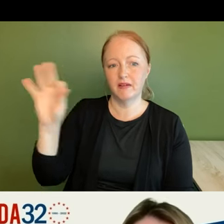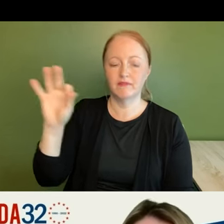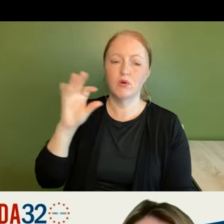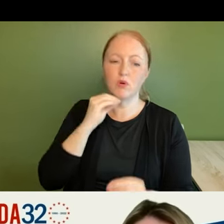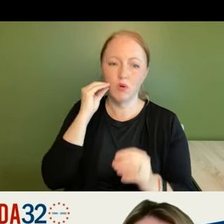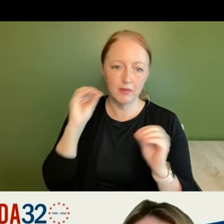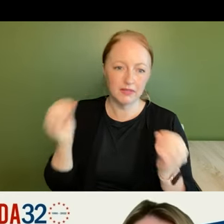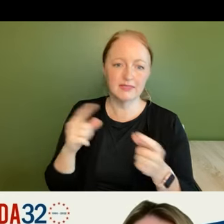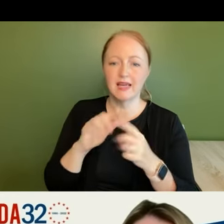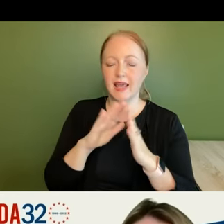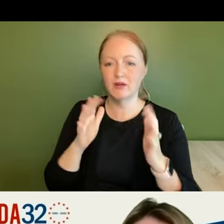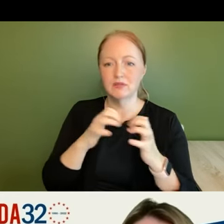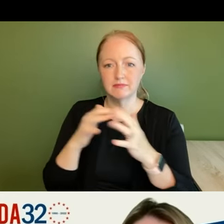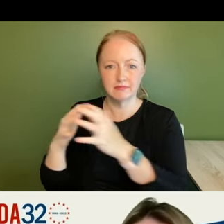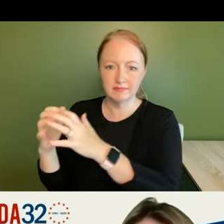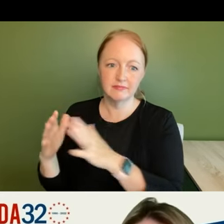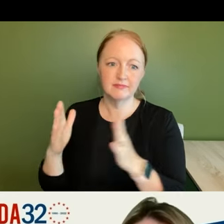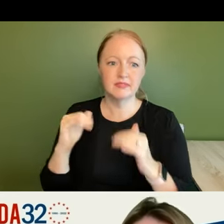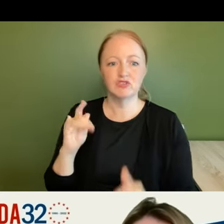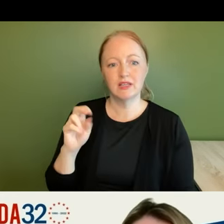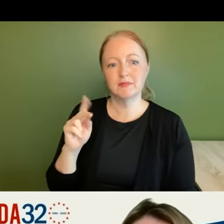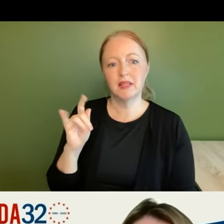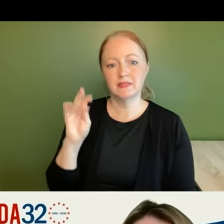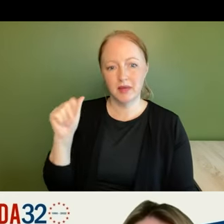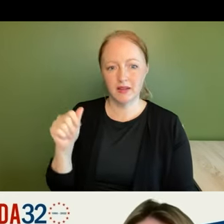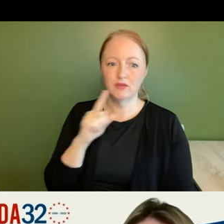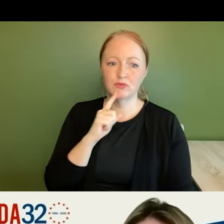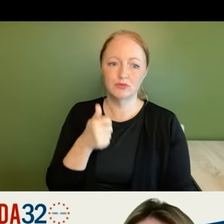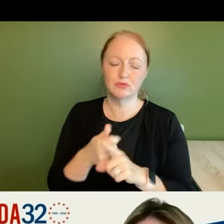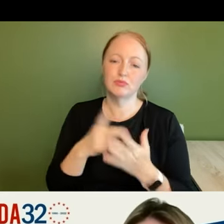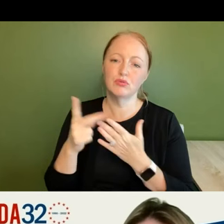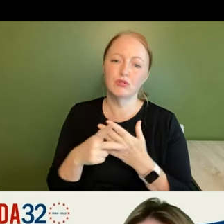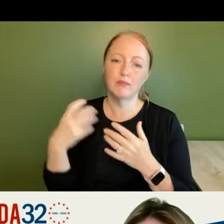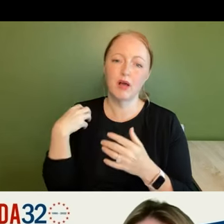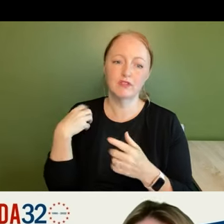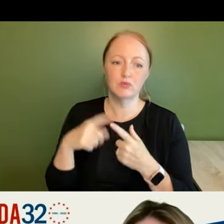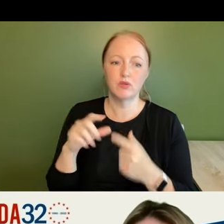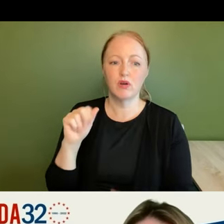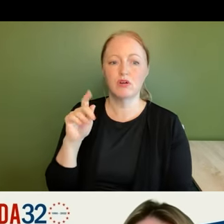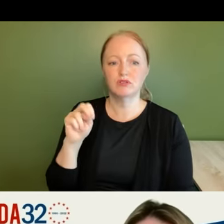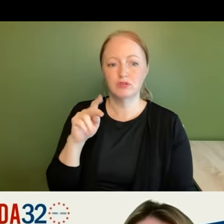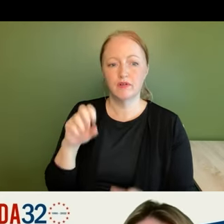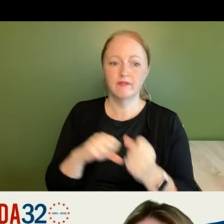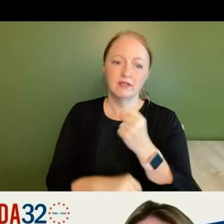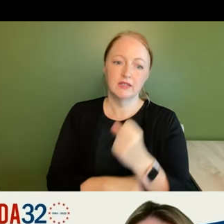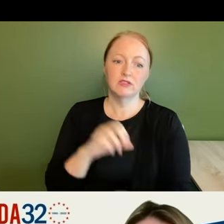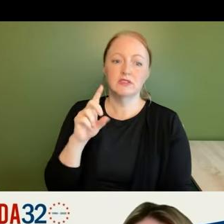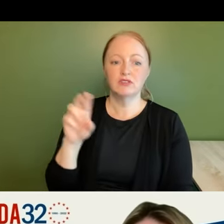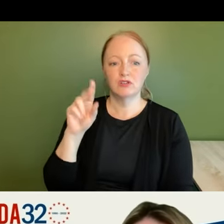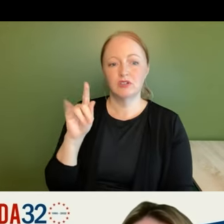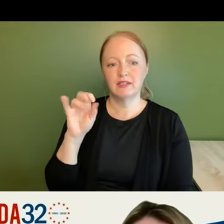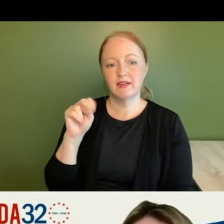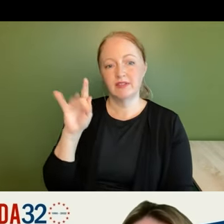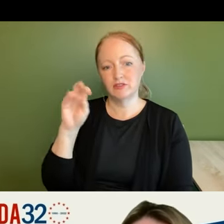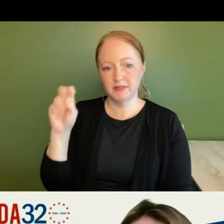and housing initiative jasmine laxamana who is a program officer with archstone foundation uh dr david